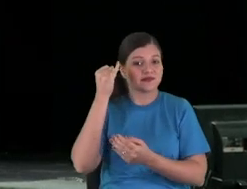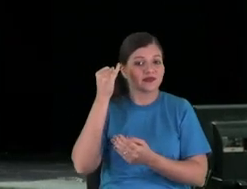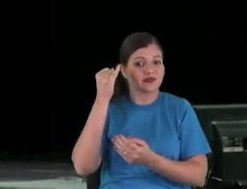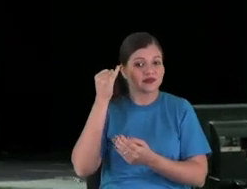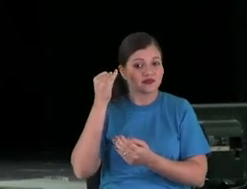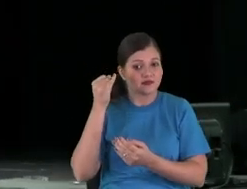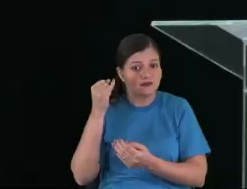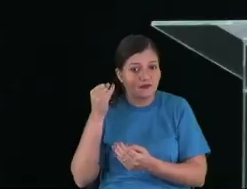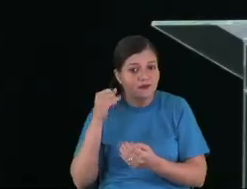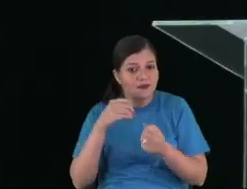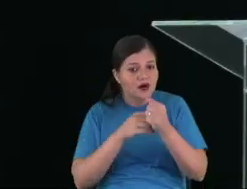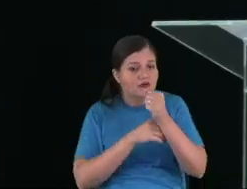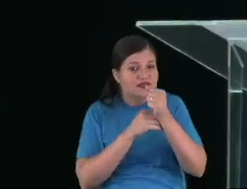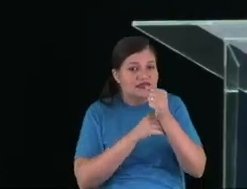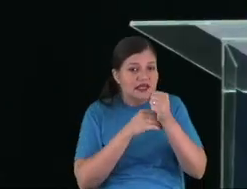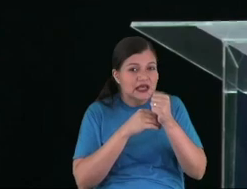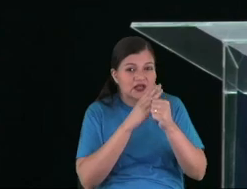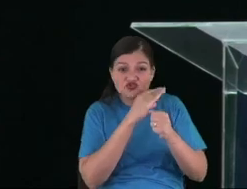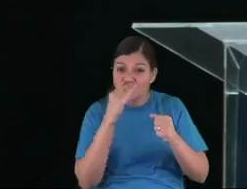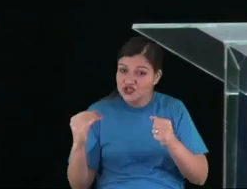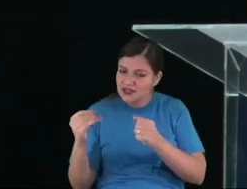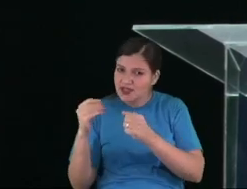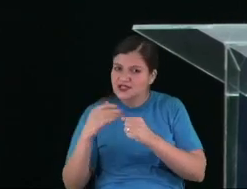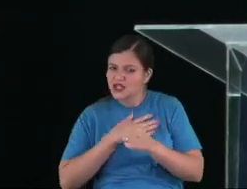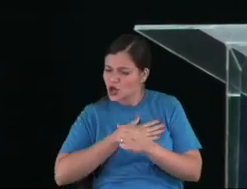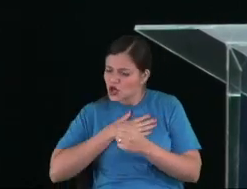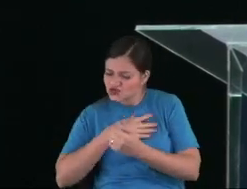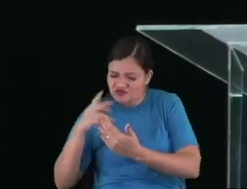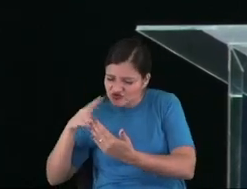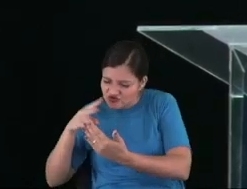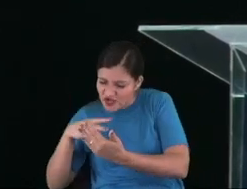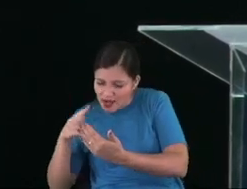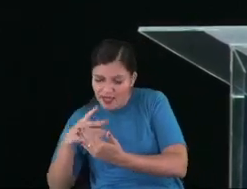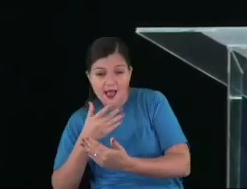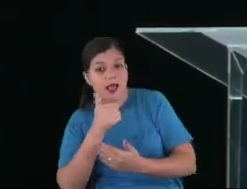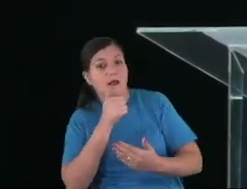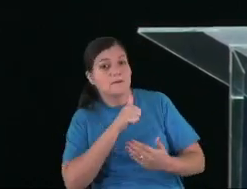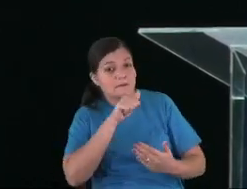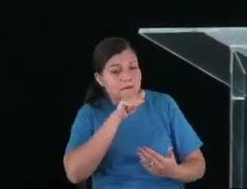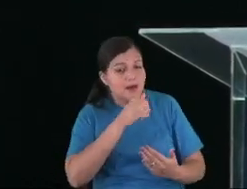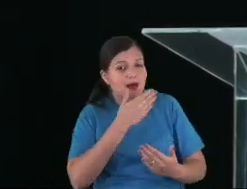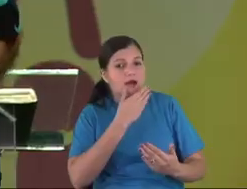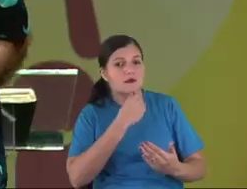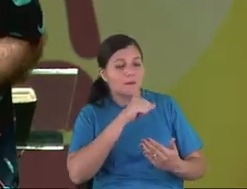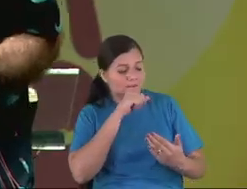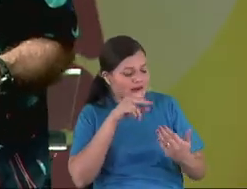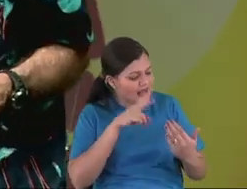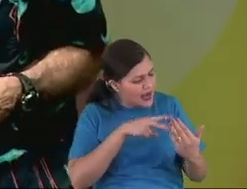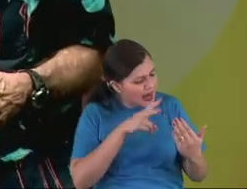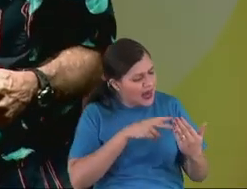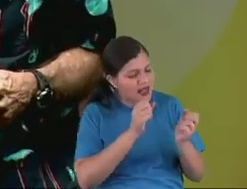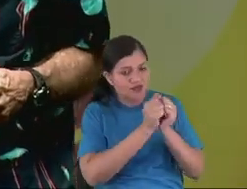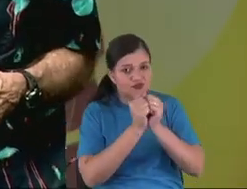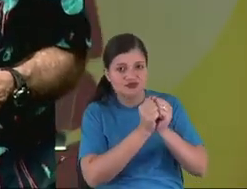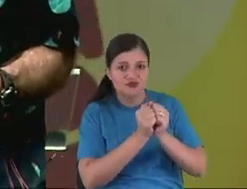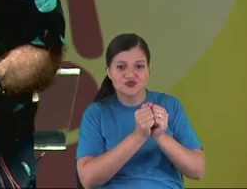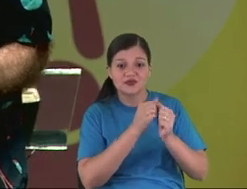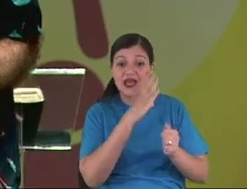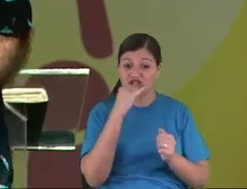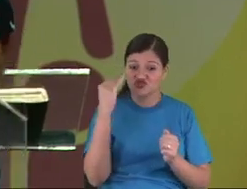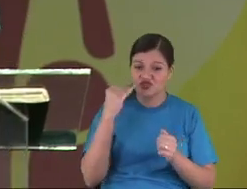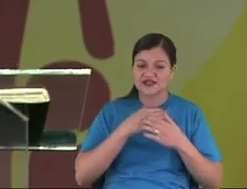Wow, but I read so bad. But the kids want that read.